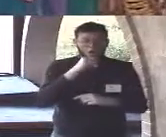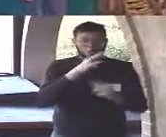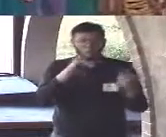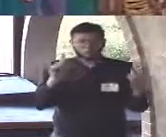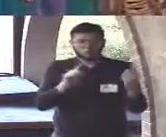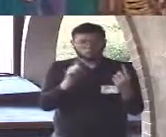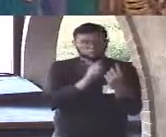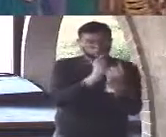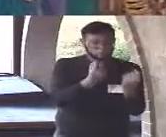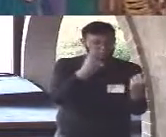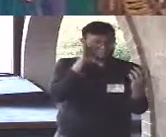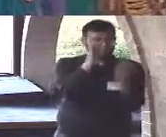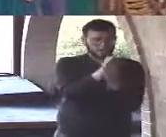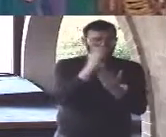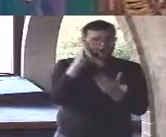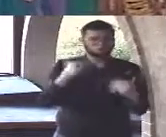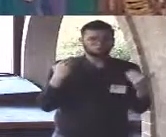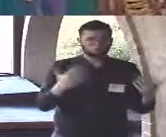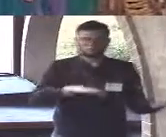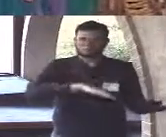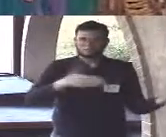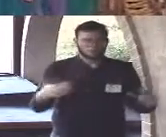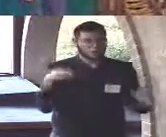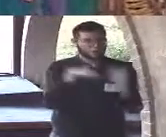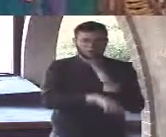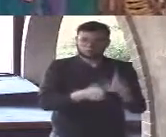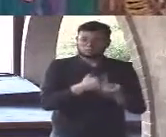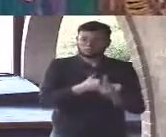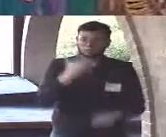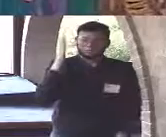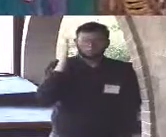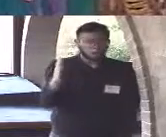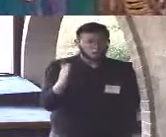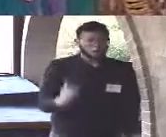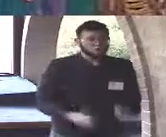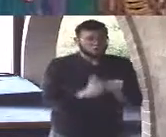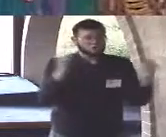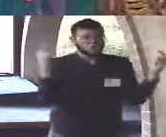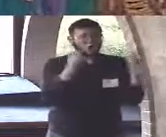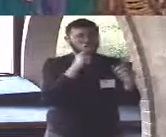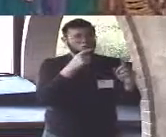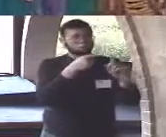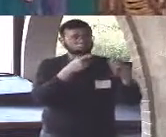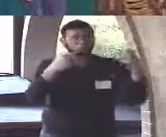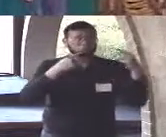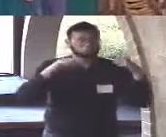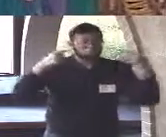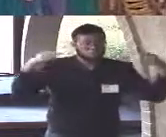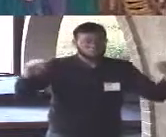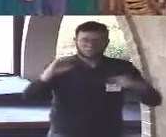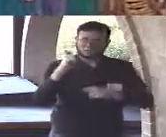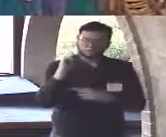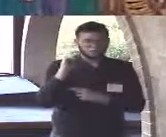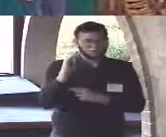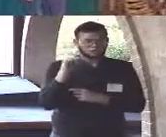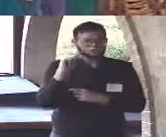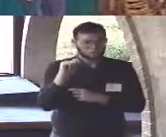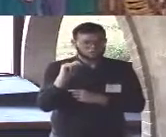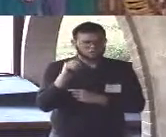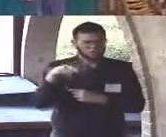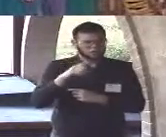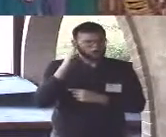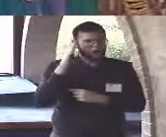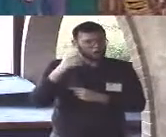themselves literally nearly every noted existentialist philosopher devotes a good portion of their writing to